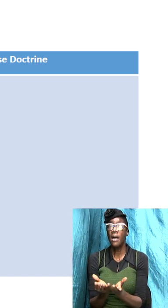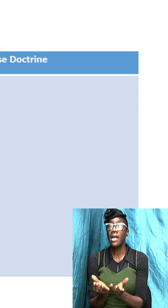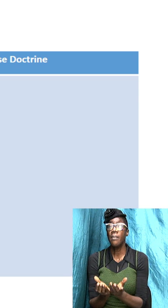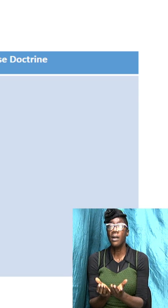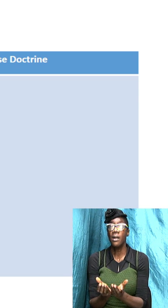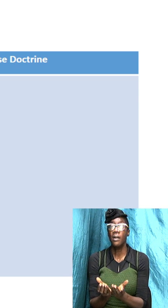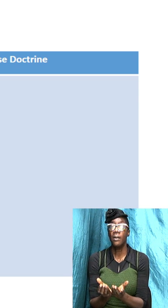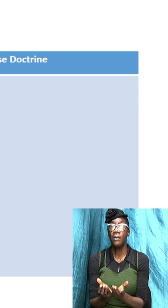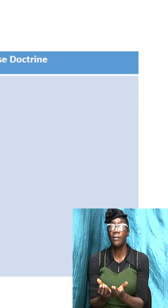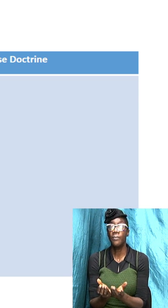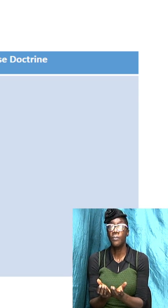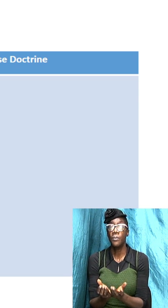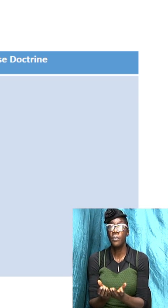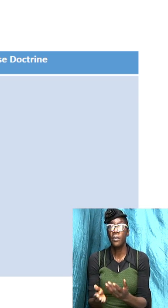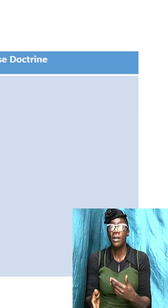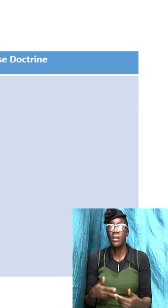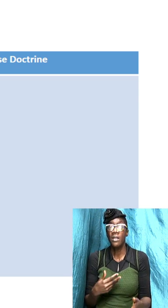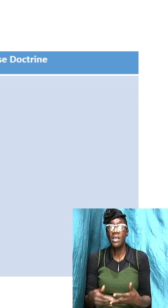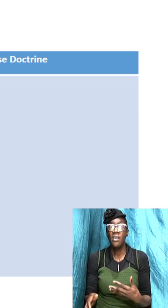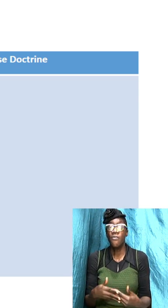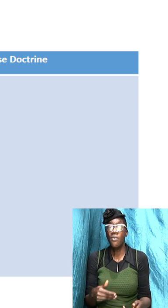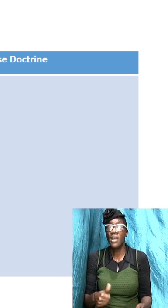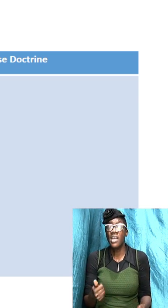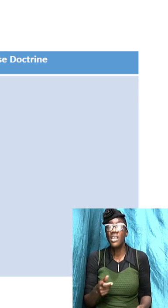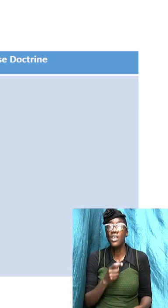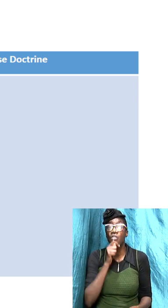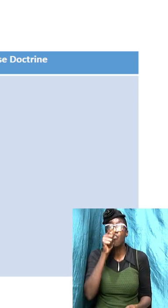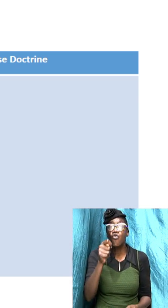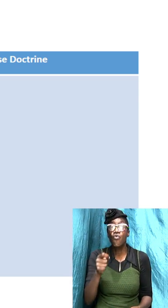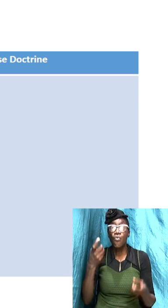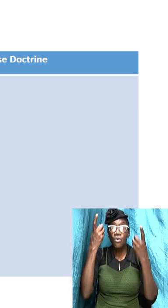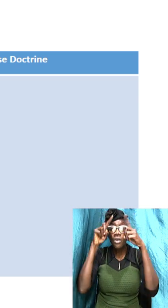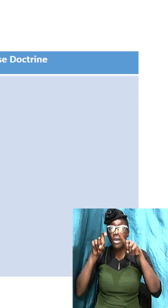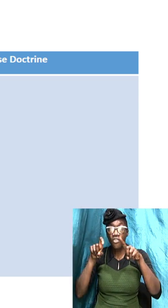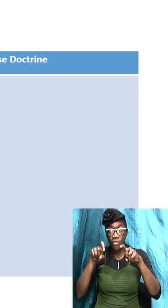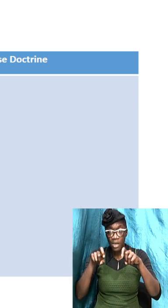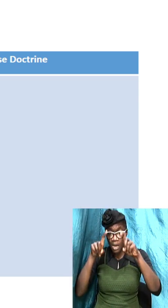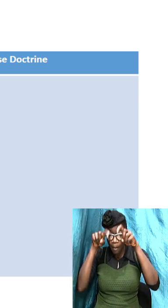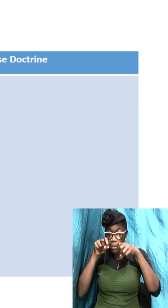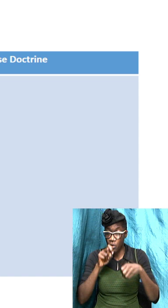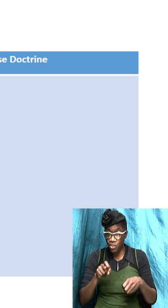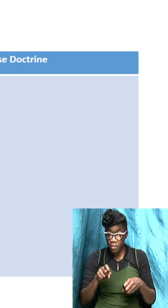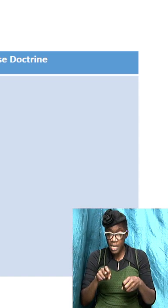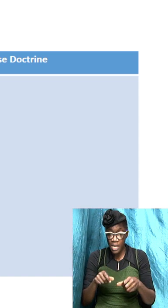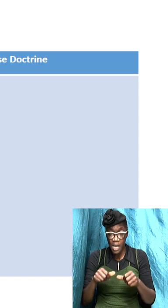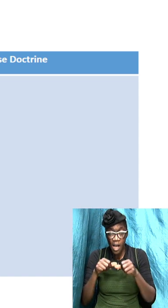therefore any true doctrine must be consistent